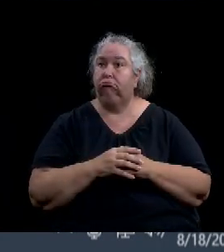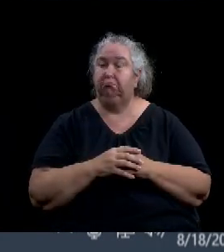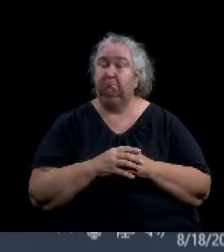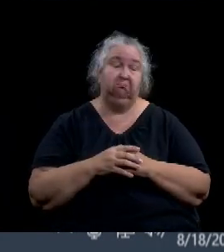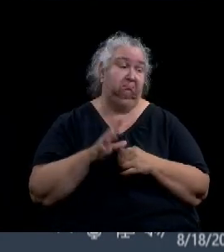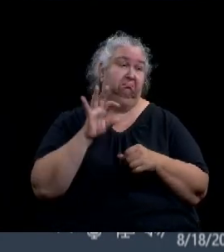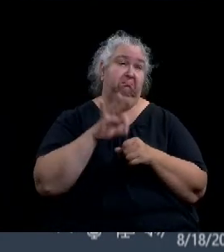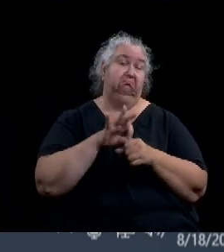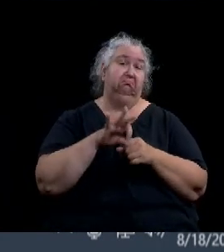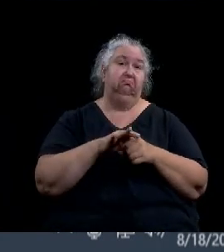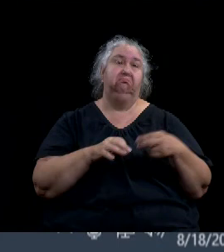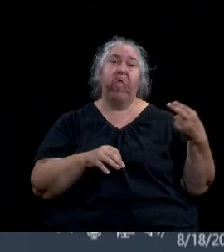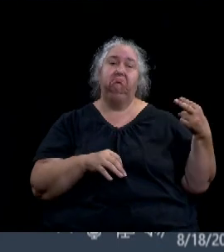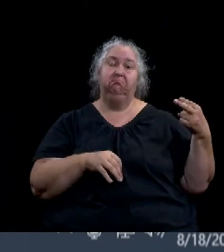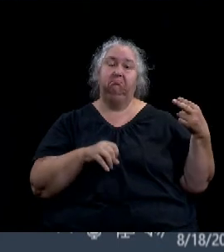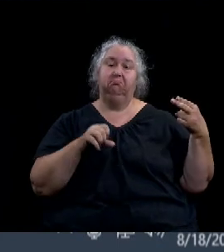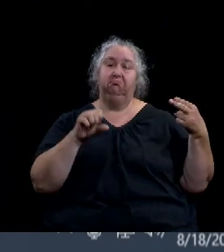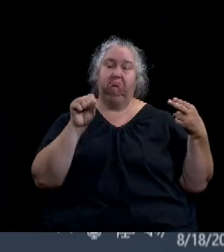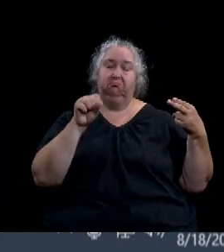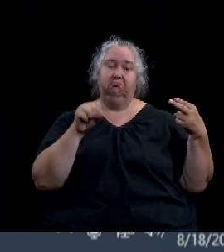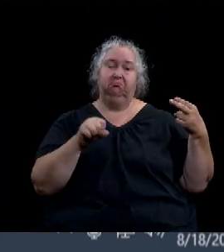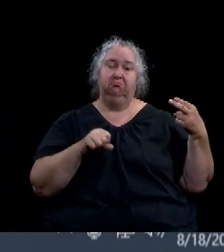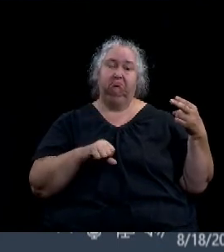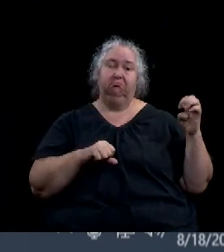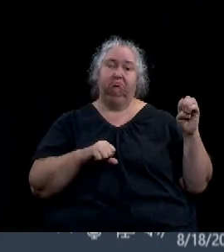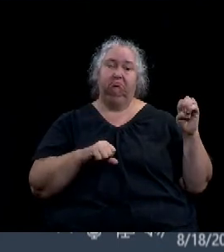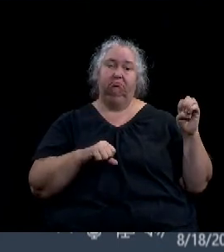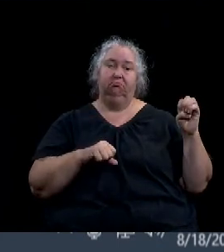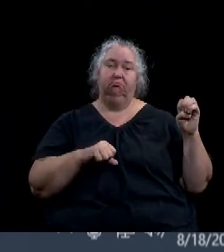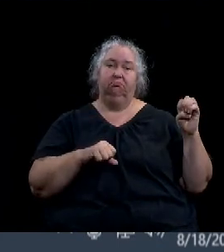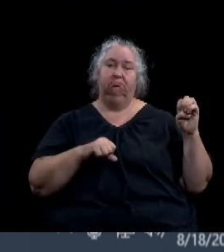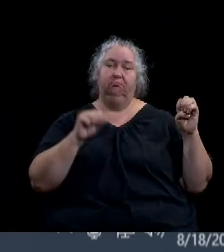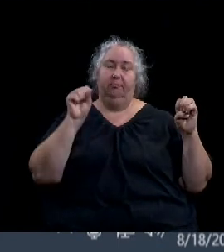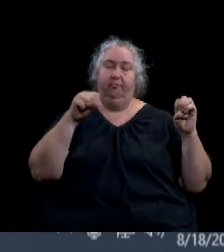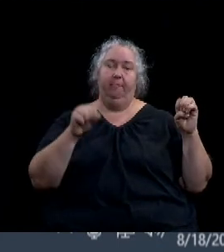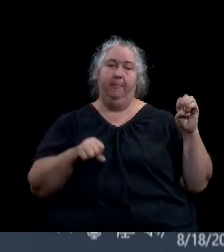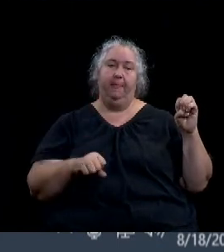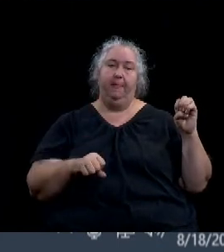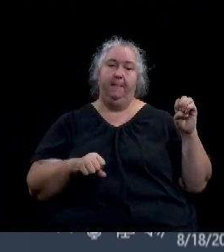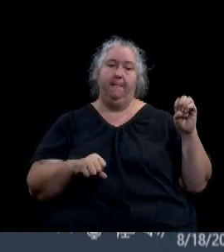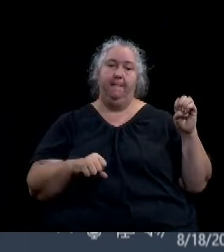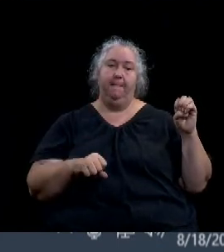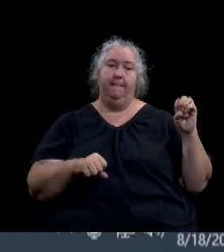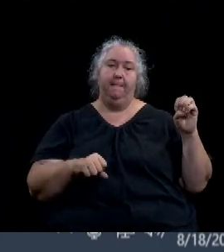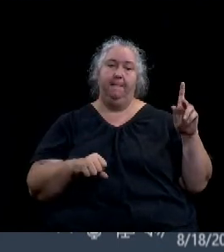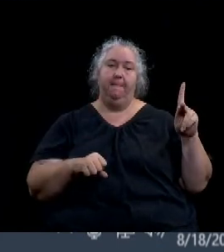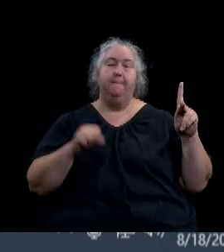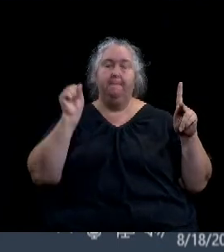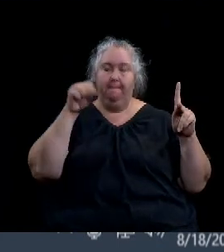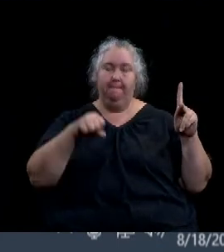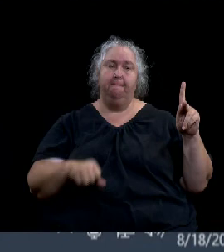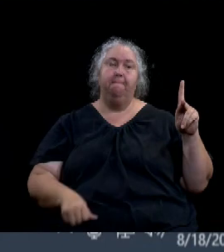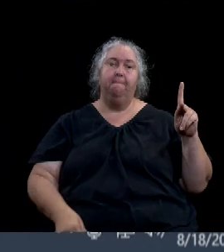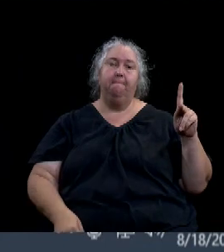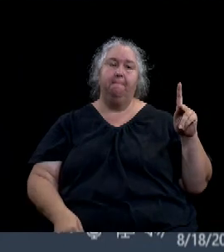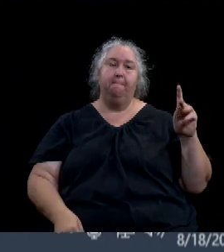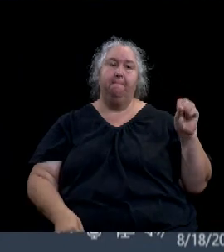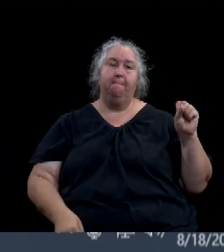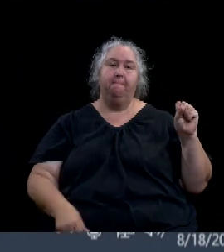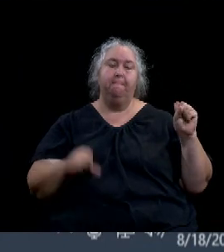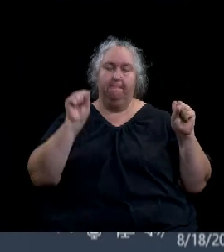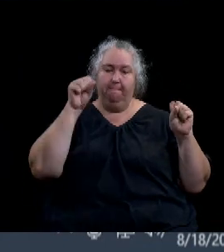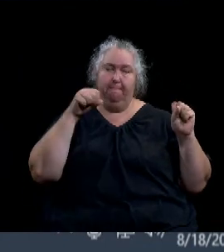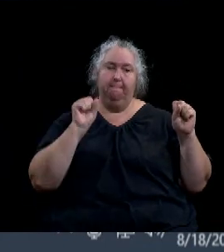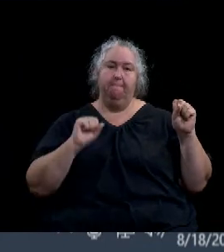Bill. Yes. Mars. Yes. Savito. Yes. Fairfield. Yes.